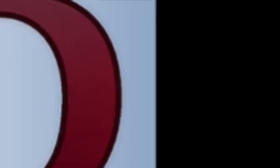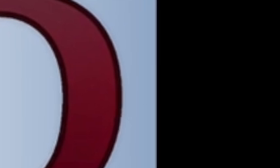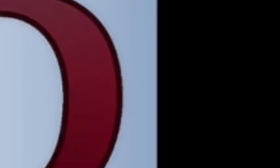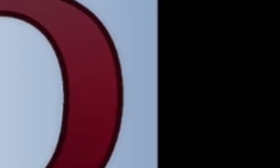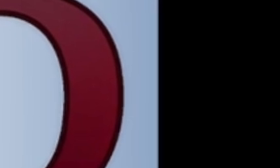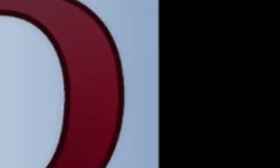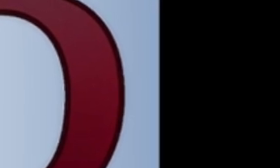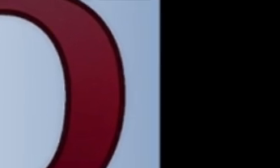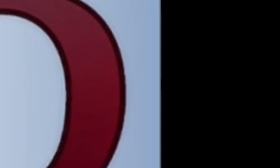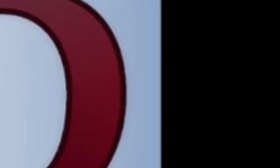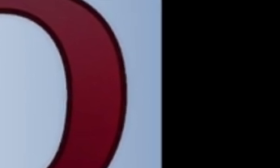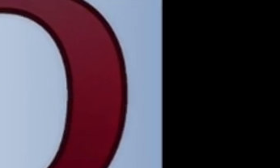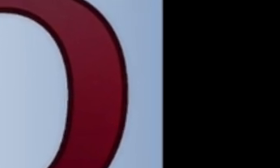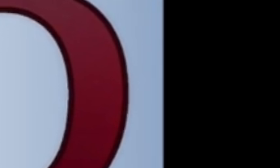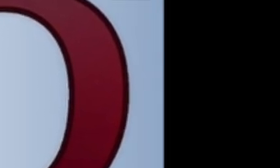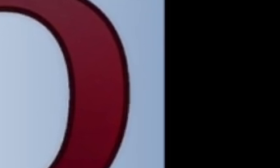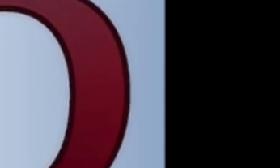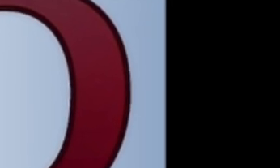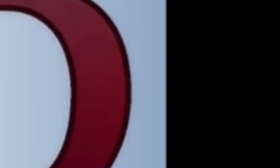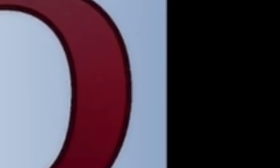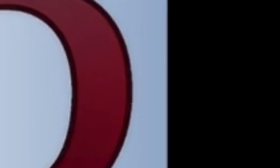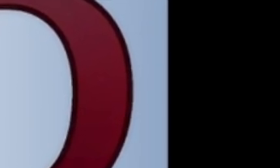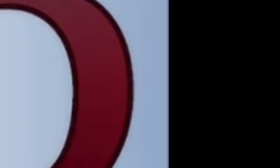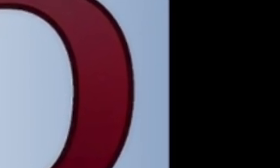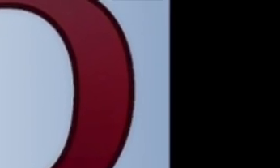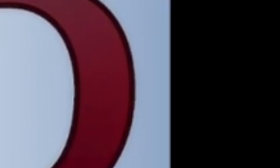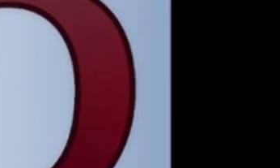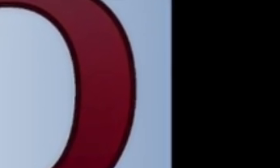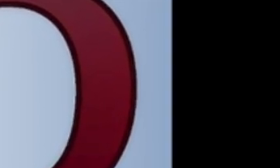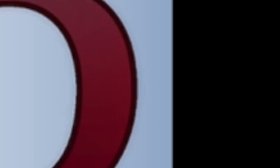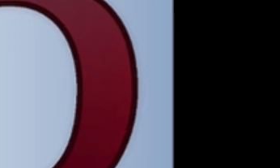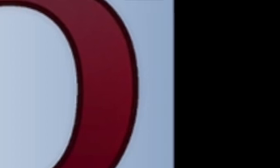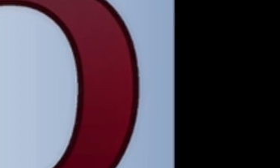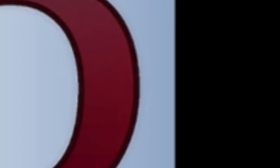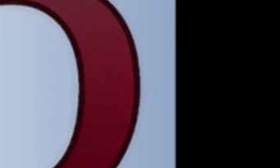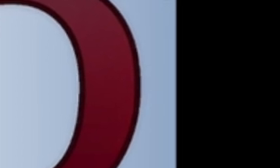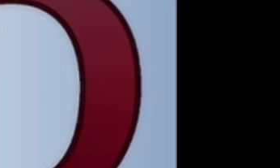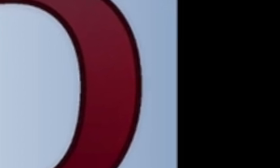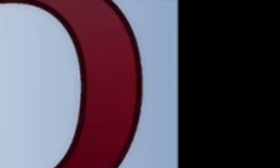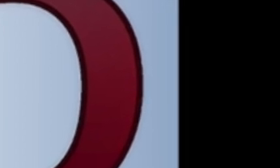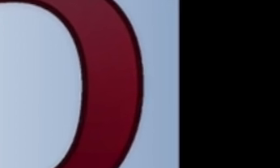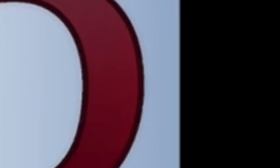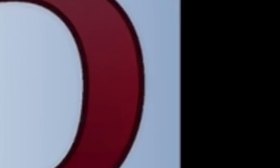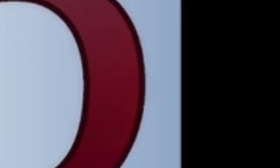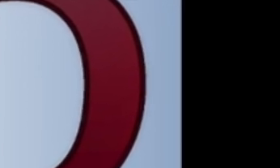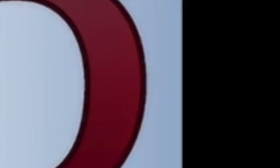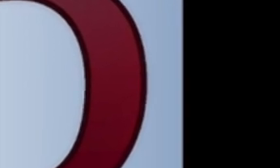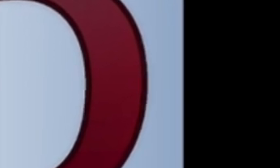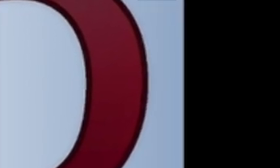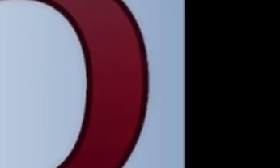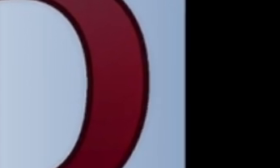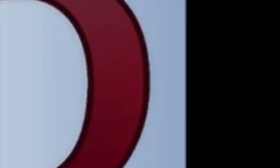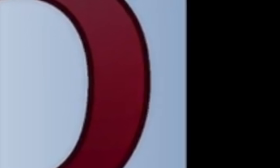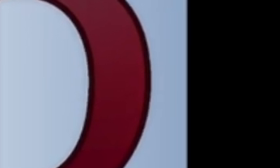the Volunteer Coordinator at PYD. Stay tuned to witness Mel engage in a meaningful discussion about the group and enlighten us about their